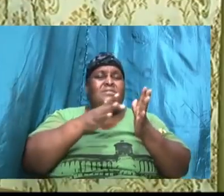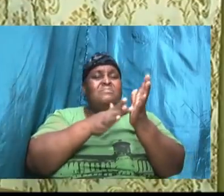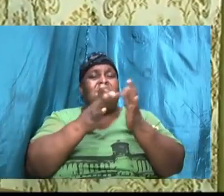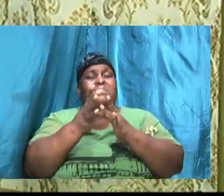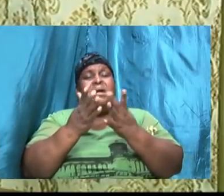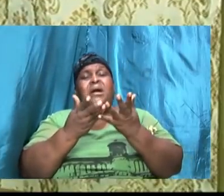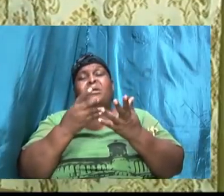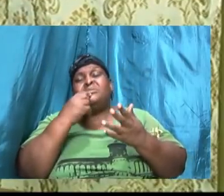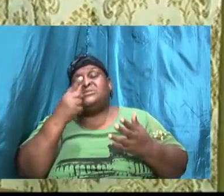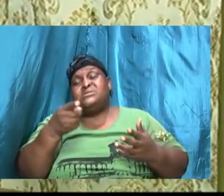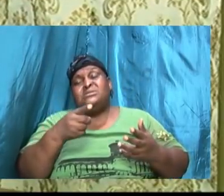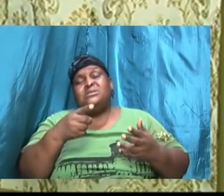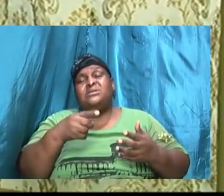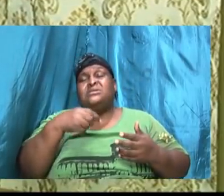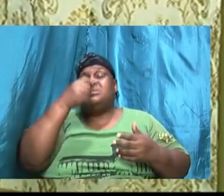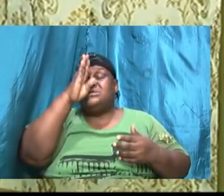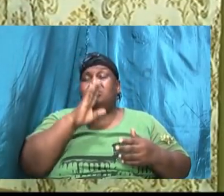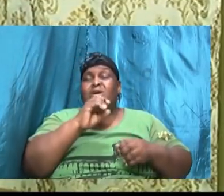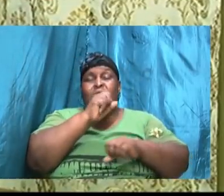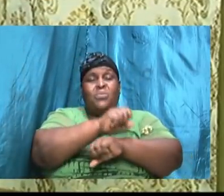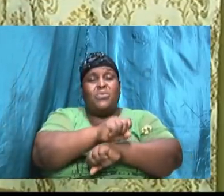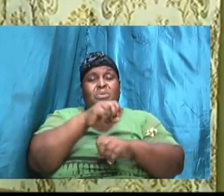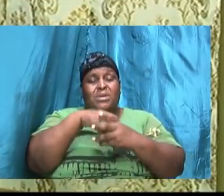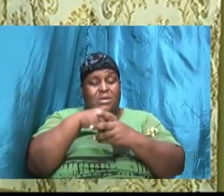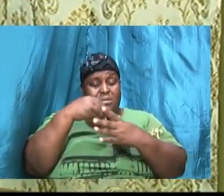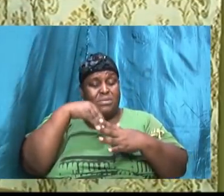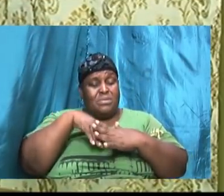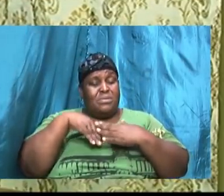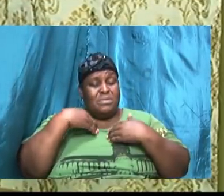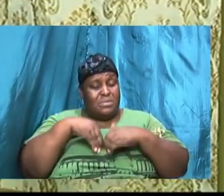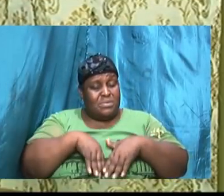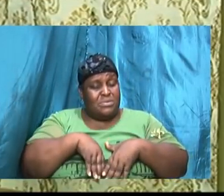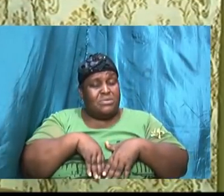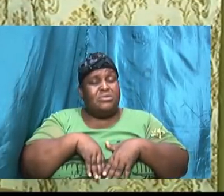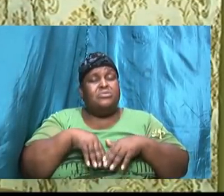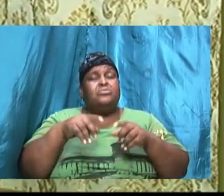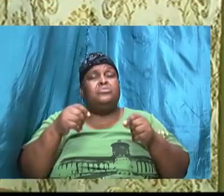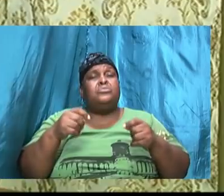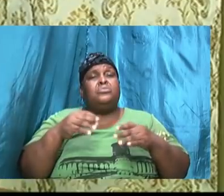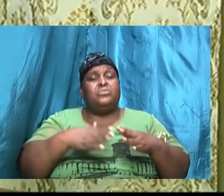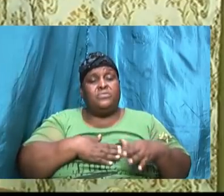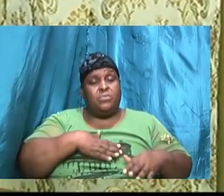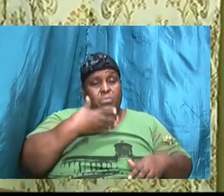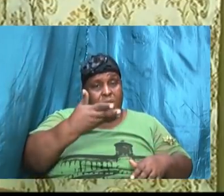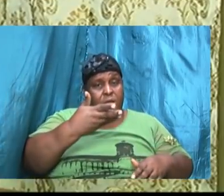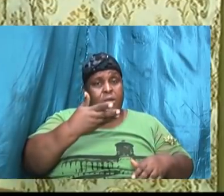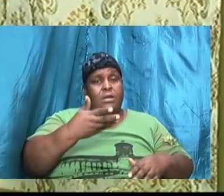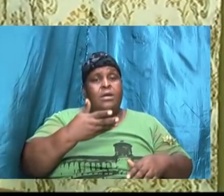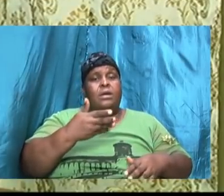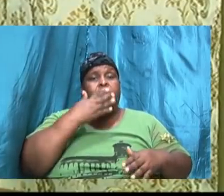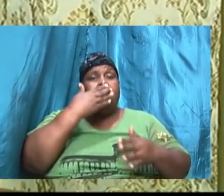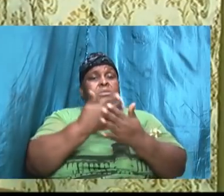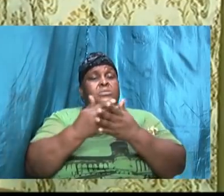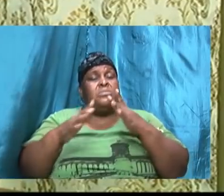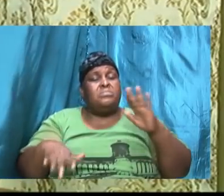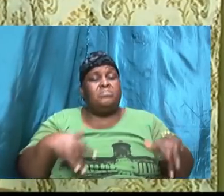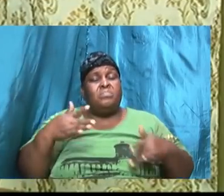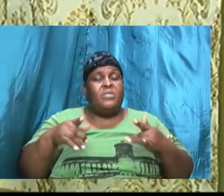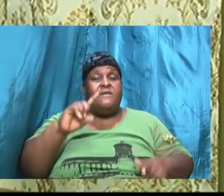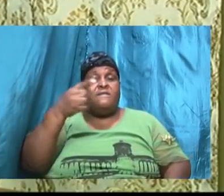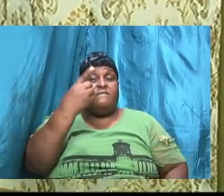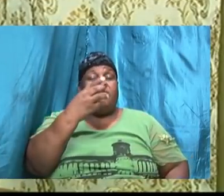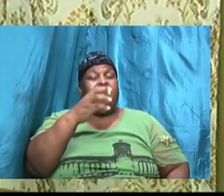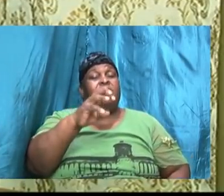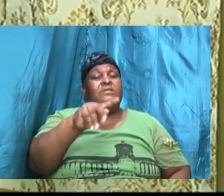to will and to do of his good pleasure then in 1st Thessalonians 5